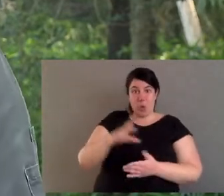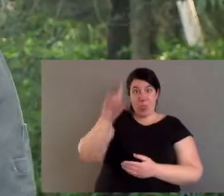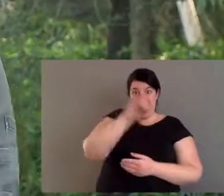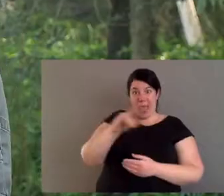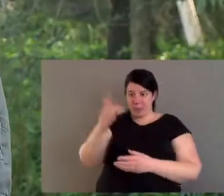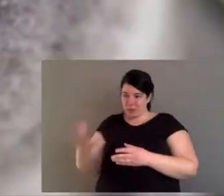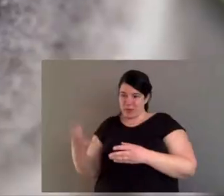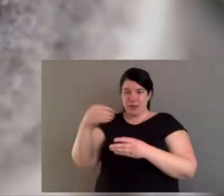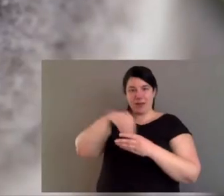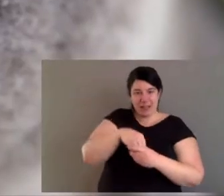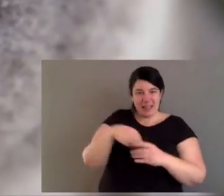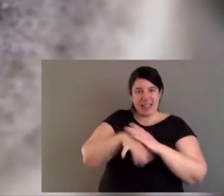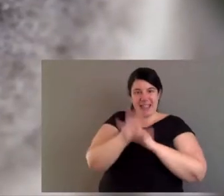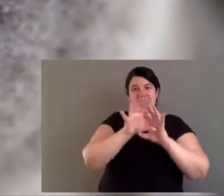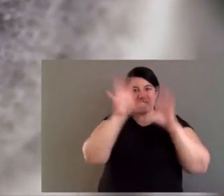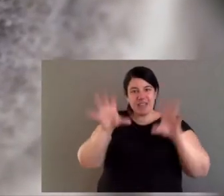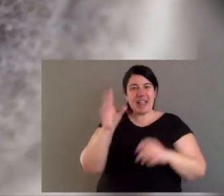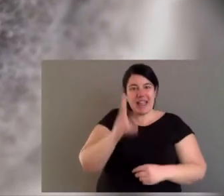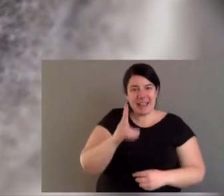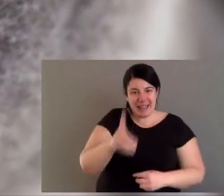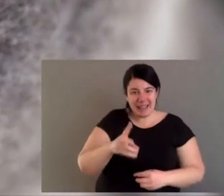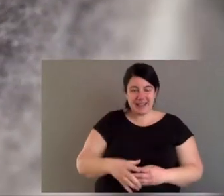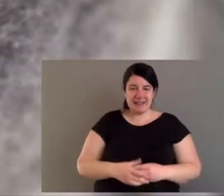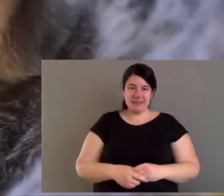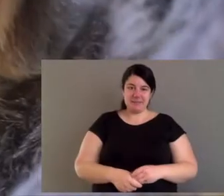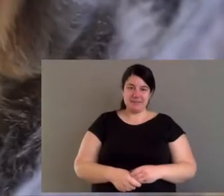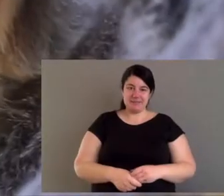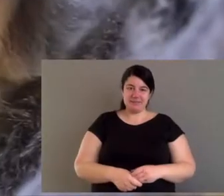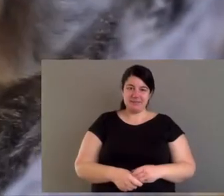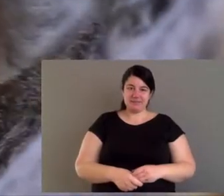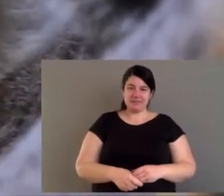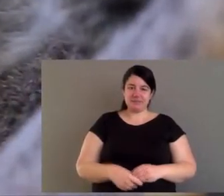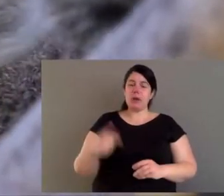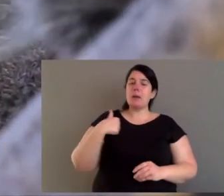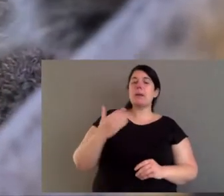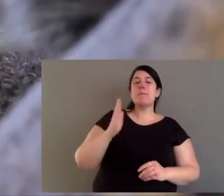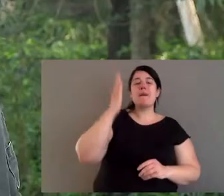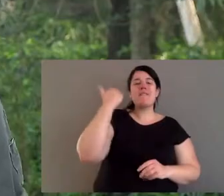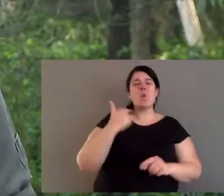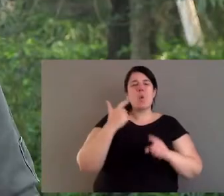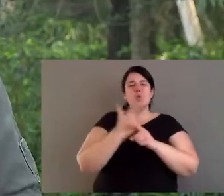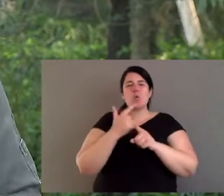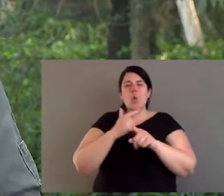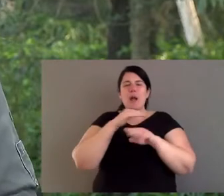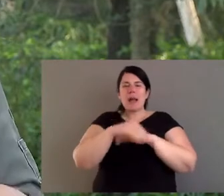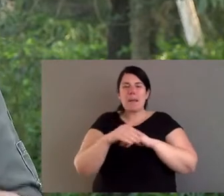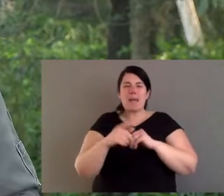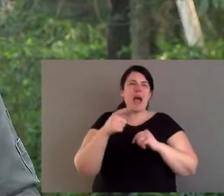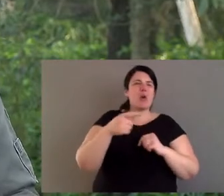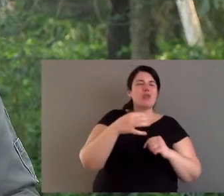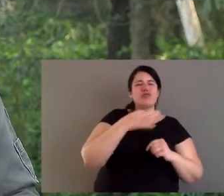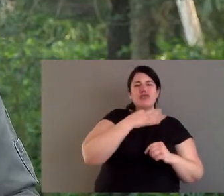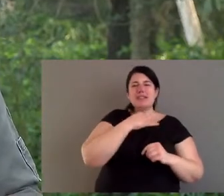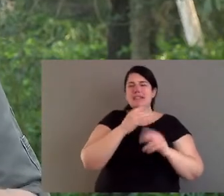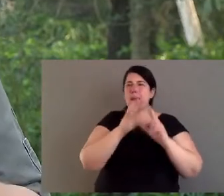and it is in parts, how can we be sure that the animals are a part of that picture? I want to give you one example. I've